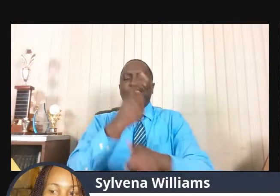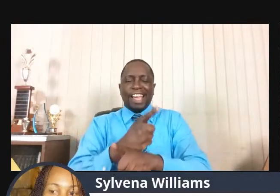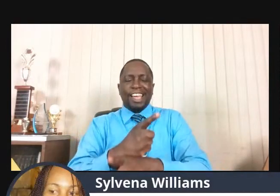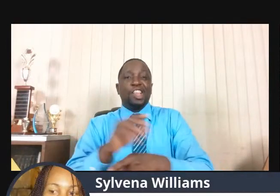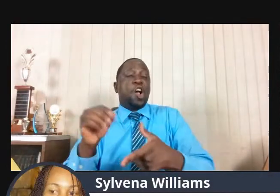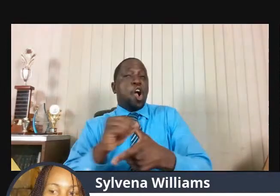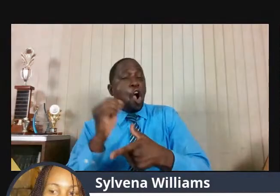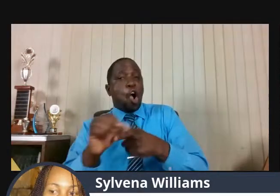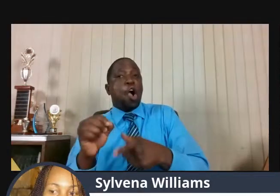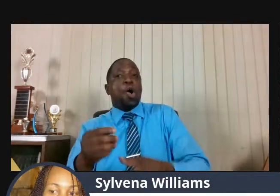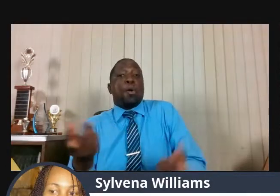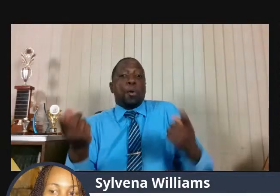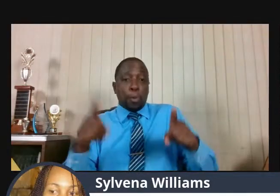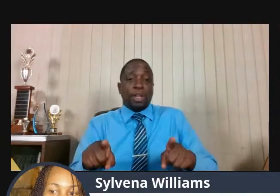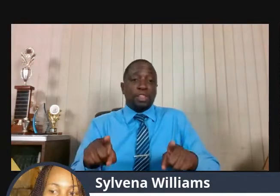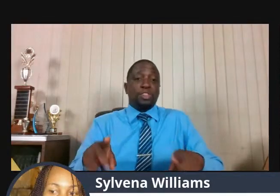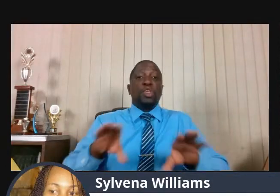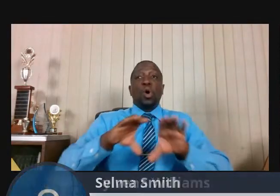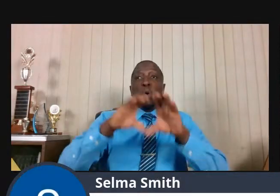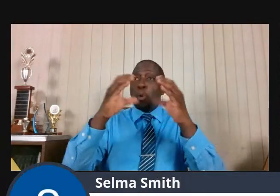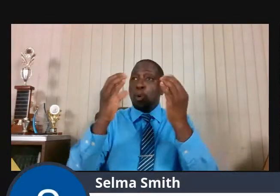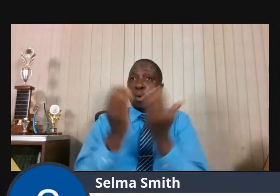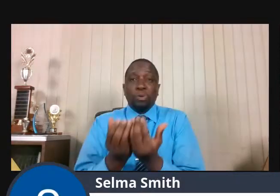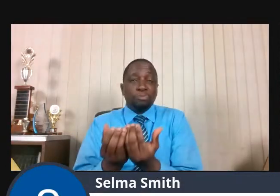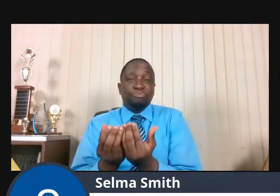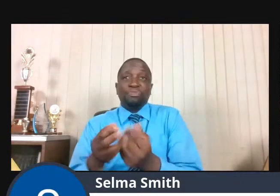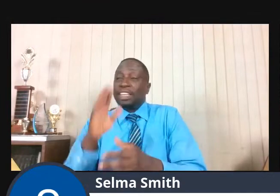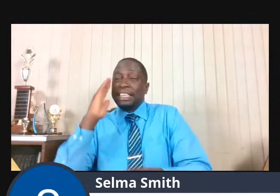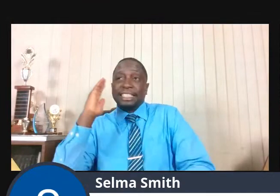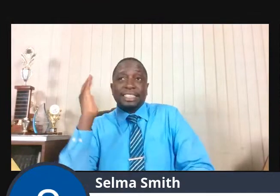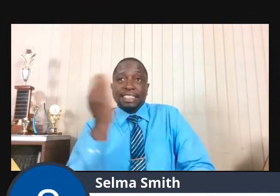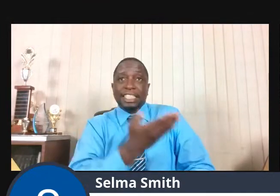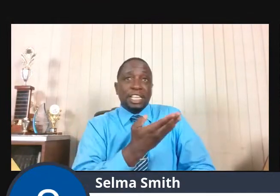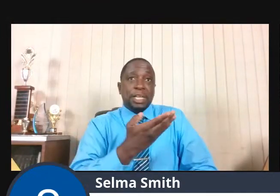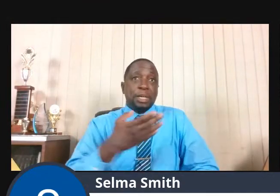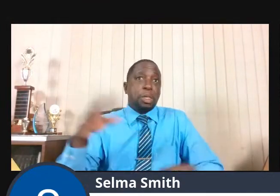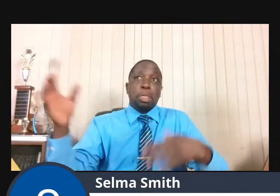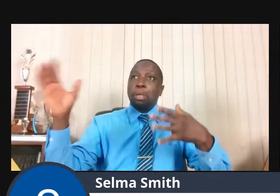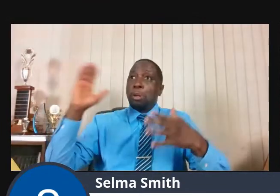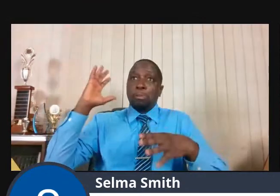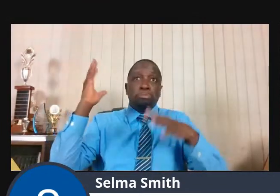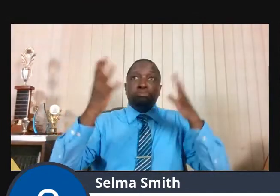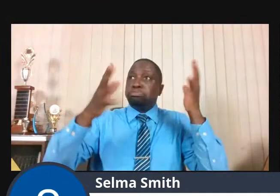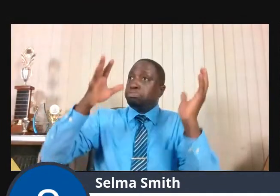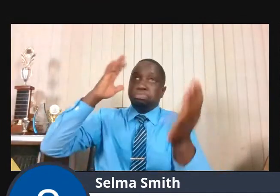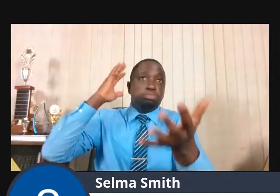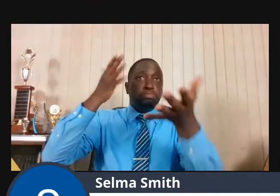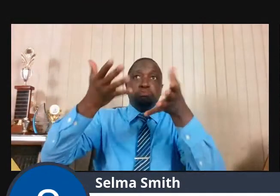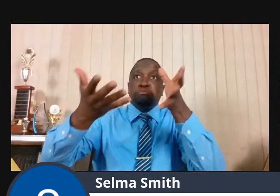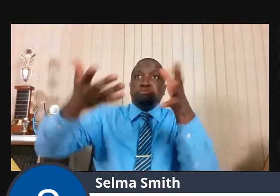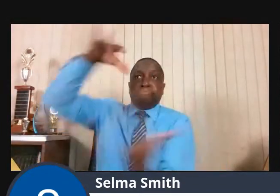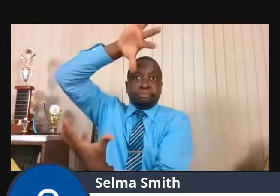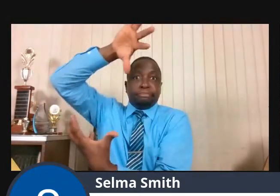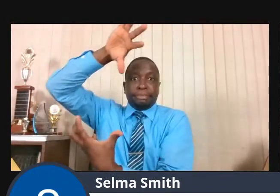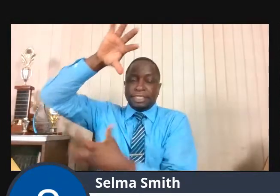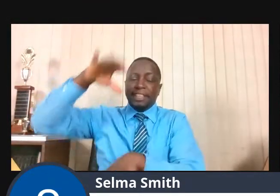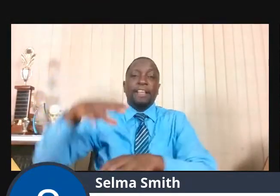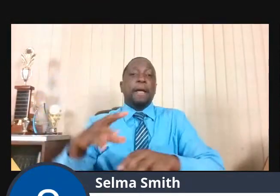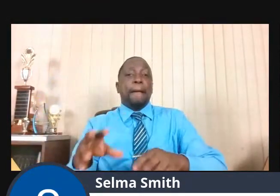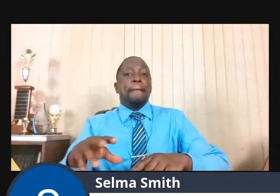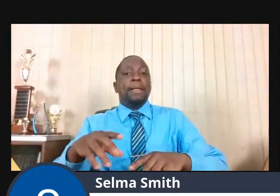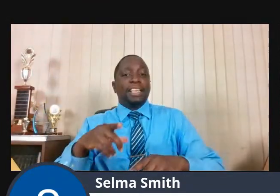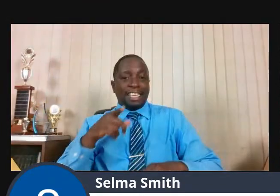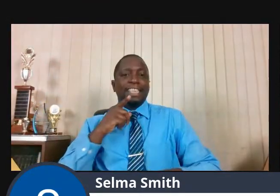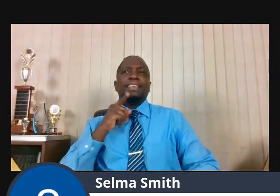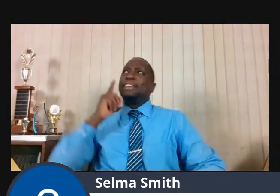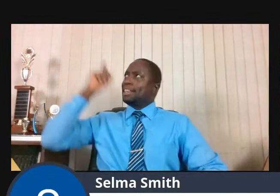You When The World Seems Out Of Control And You're Hitting Rock Bottom He He Cares For You When You Are The